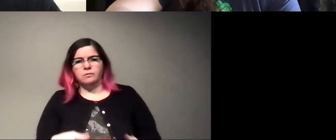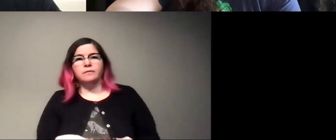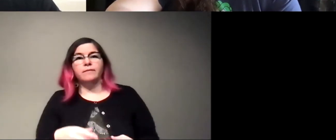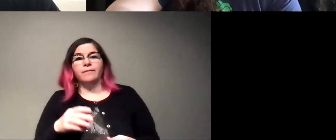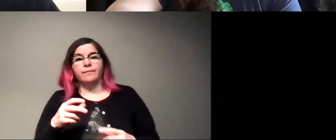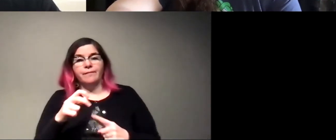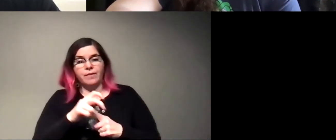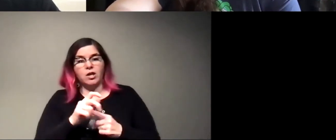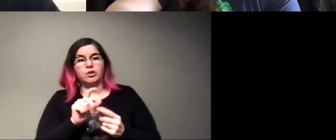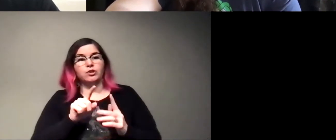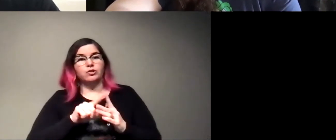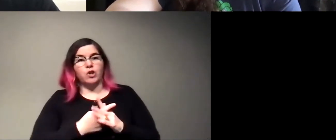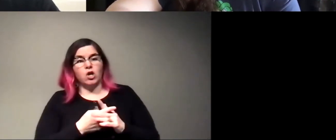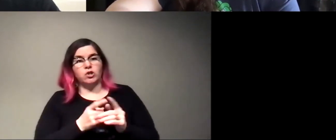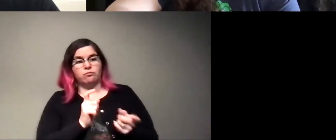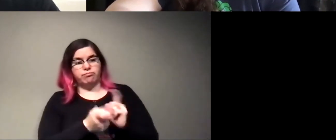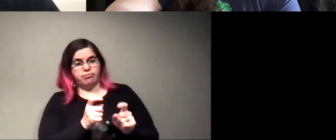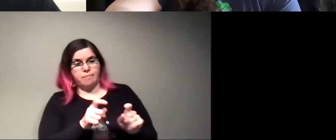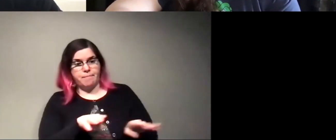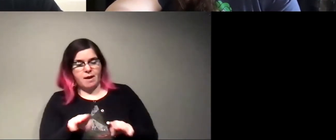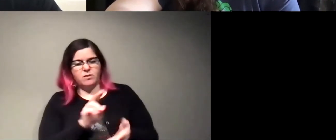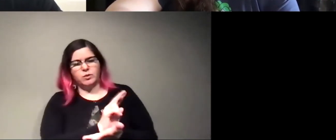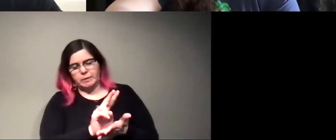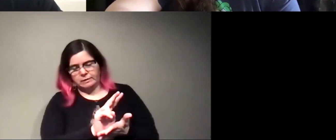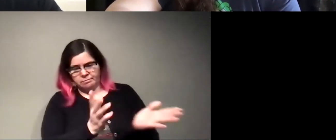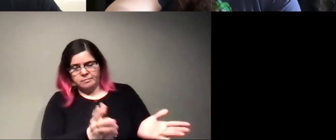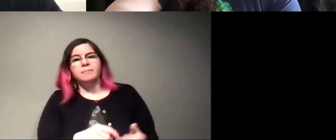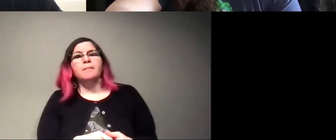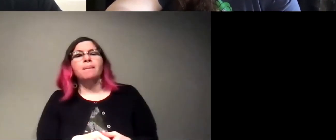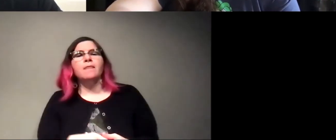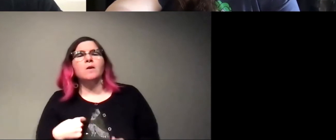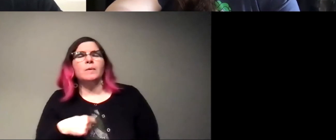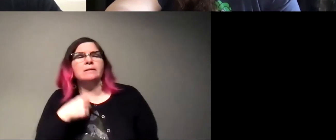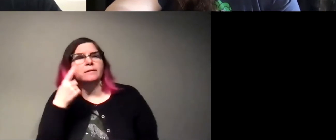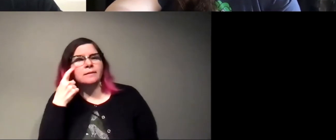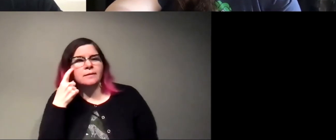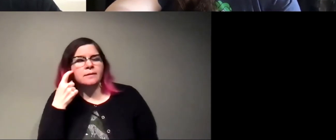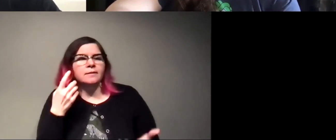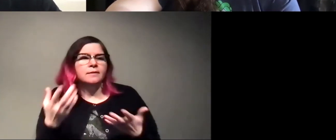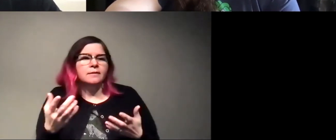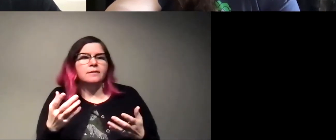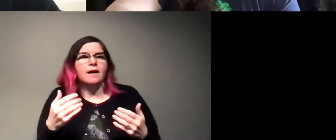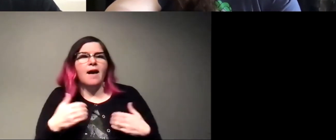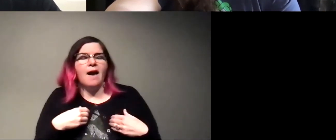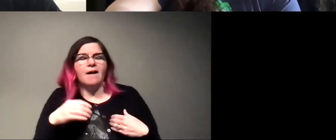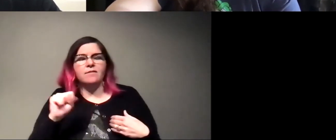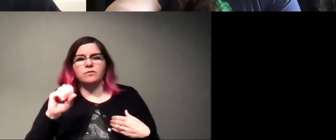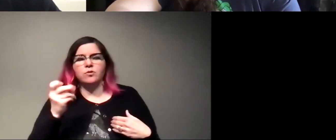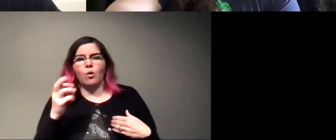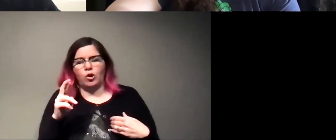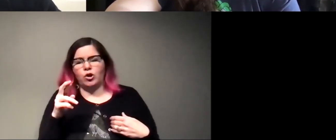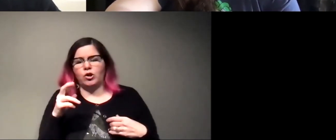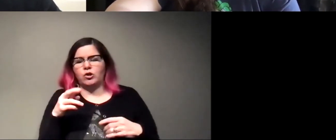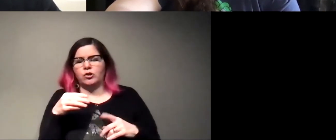will start to manipulate ant behavior, you know, around two weeks, but we think there are definitely solar cues at play. So we think